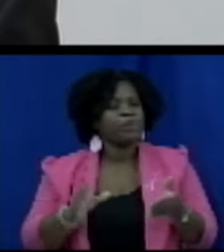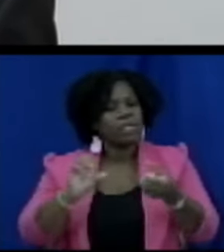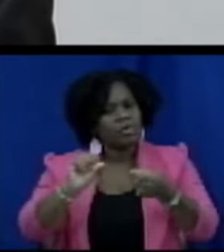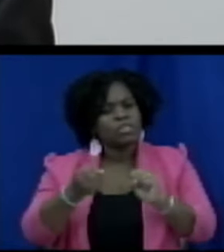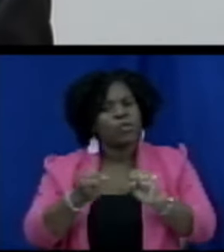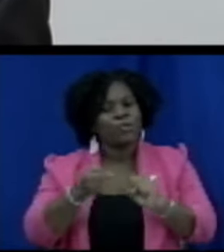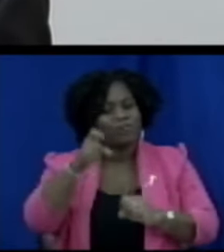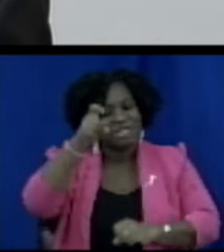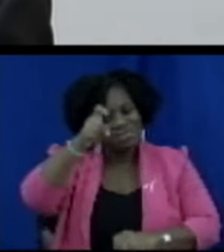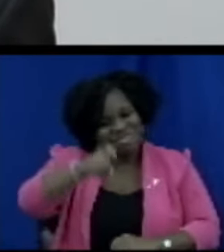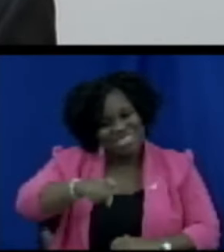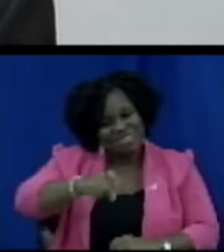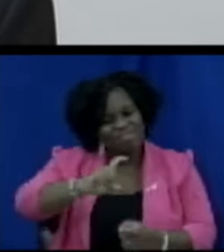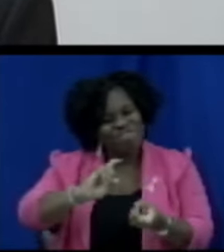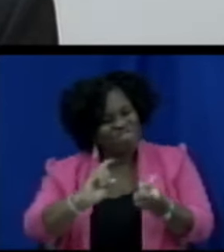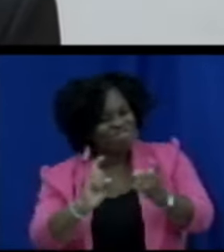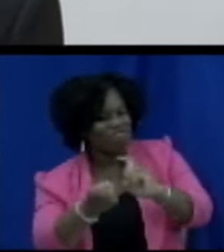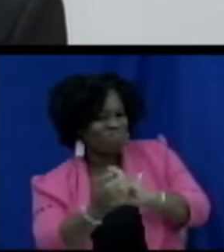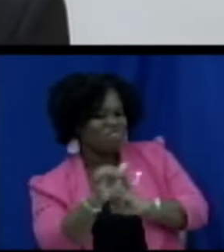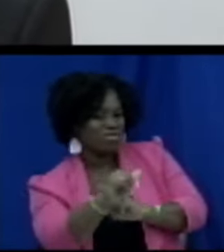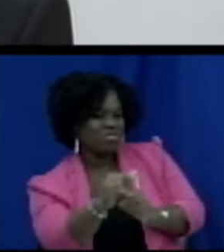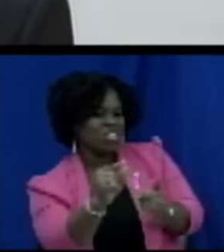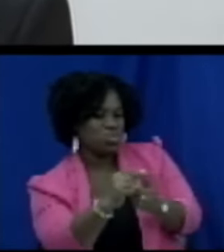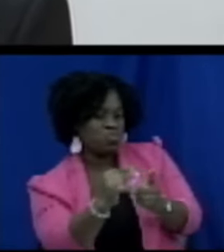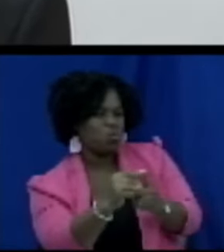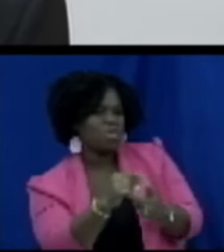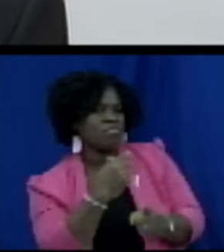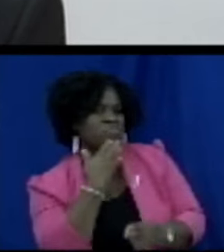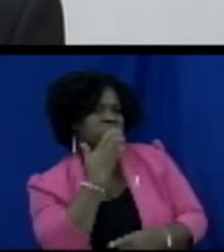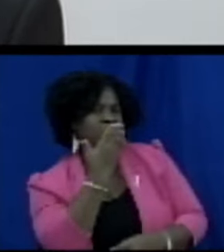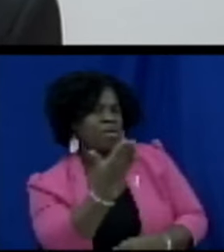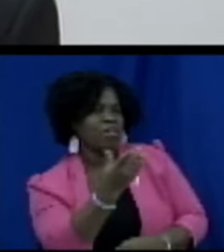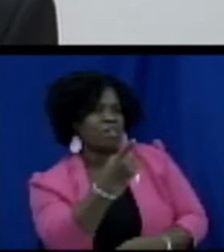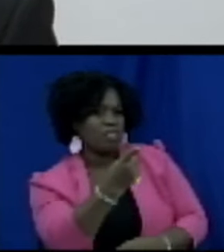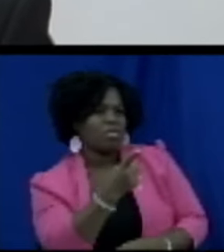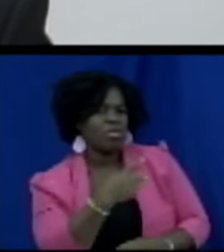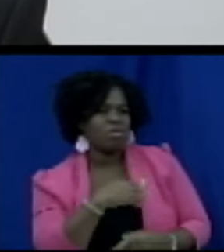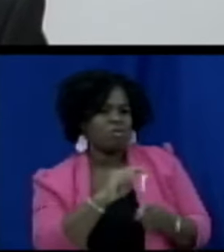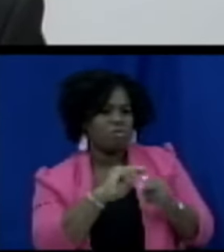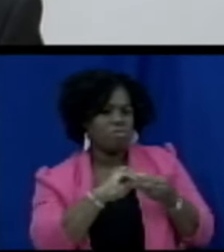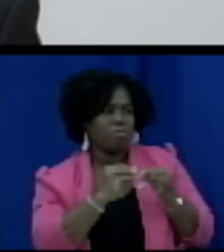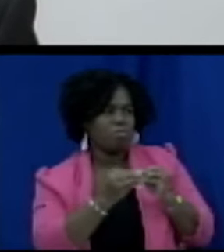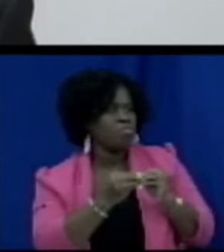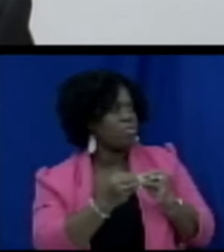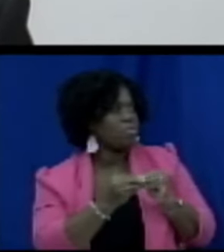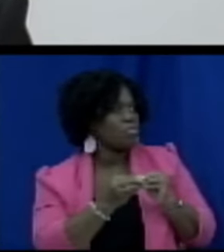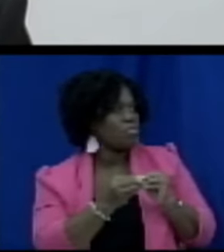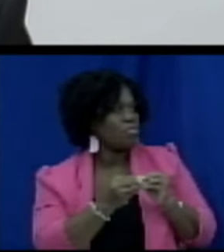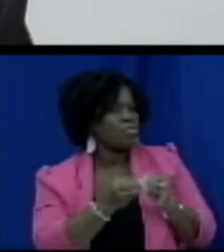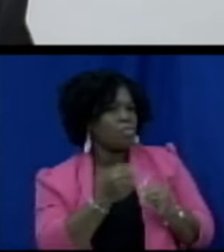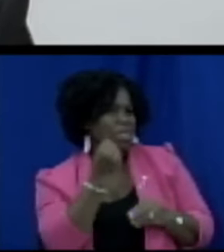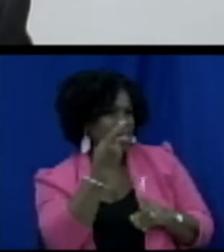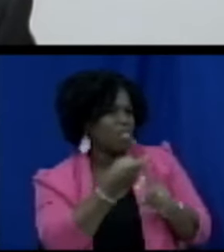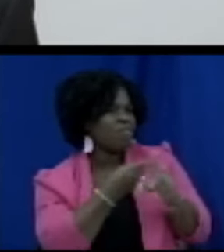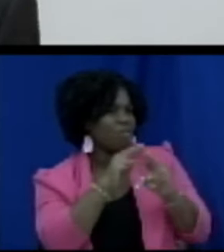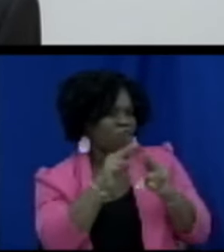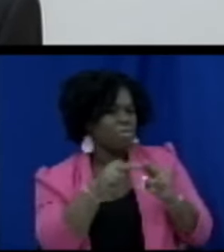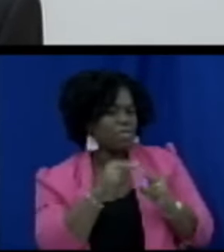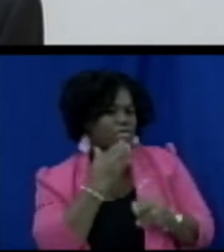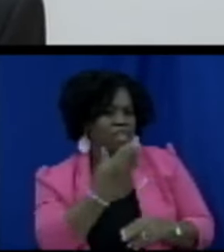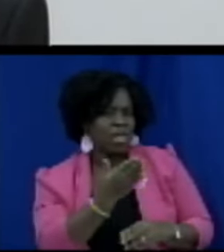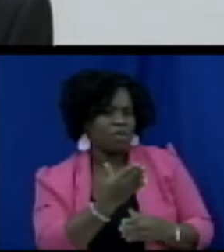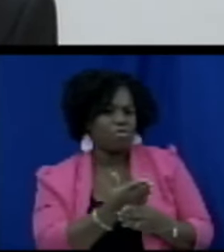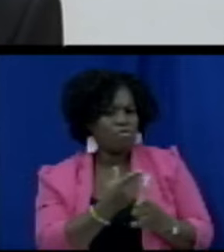we would have to make that amendment later thank my colleague on the other side for pointing out what